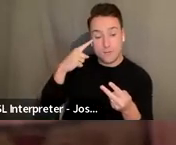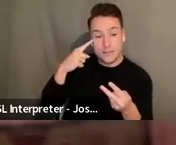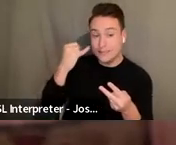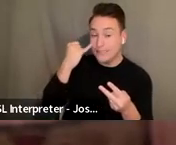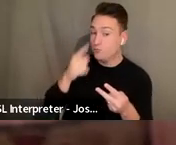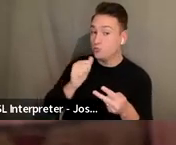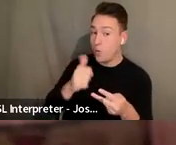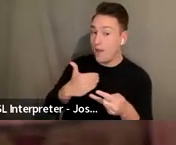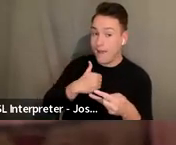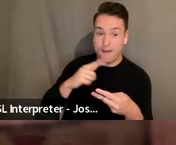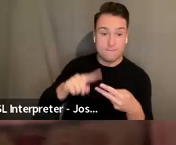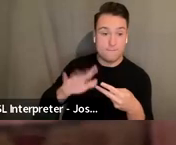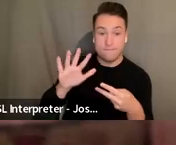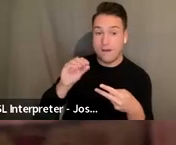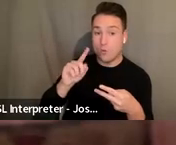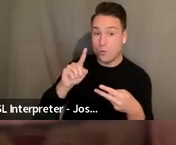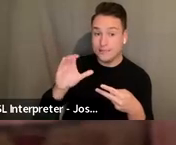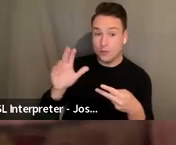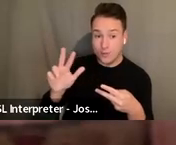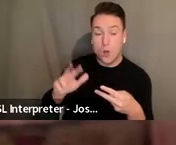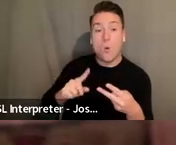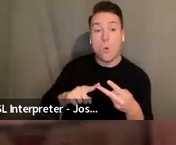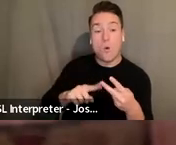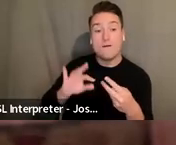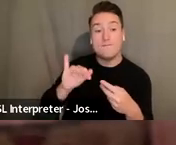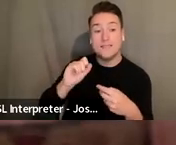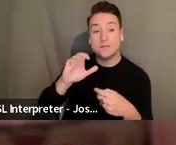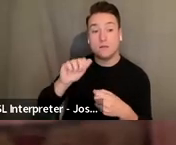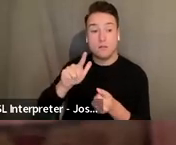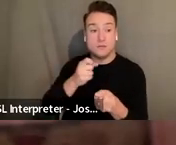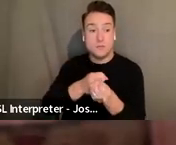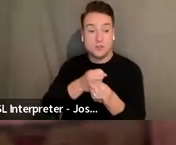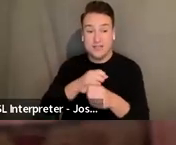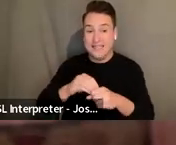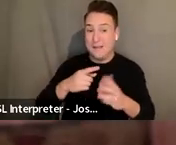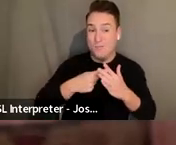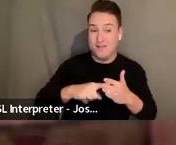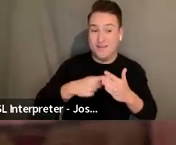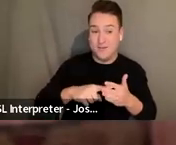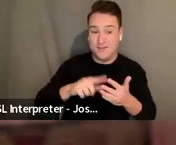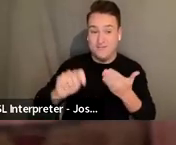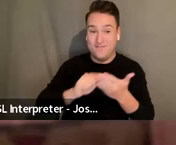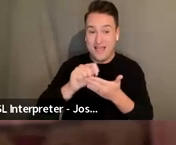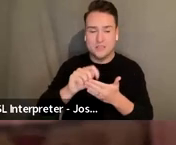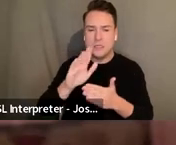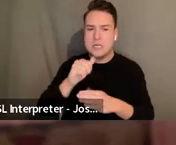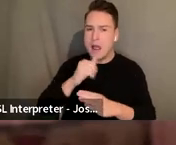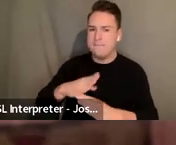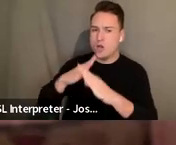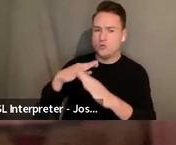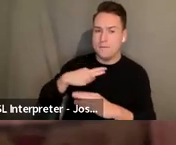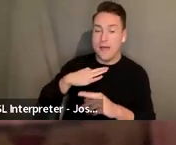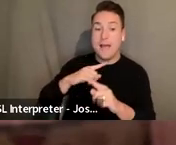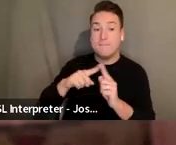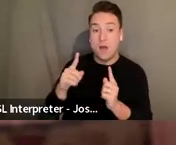501c3 status or fiscal sponsor in the preliminary phase, it is not a barrier to apply, but you will need one